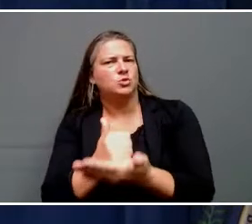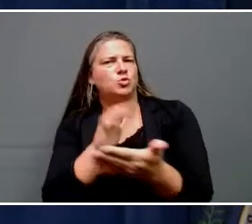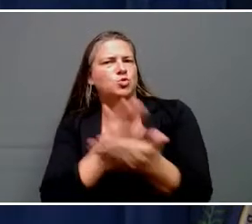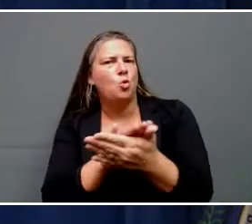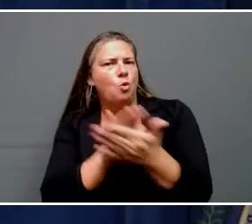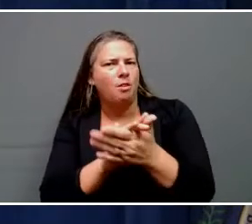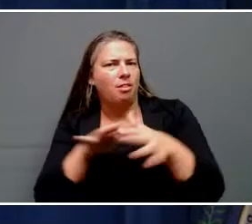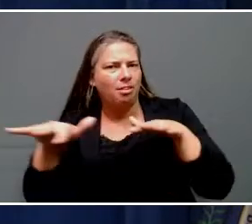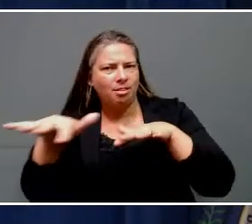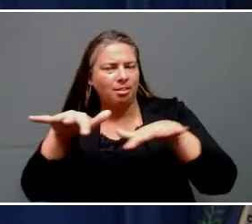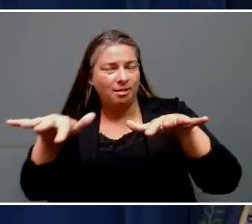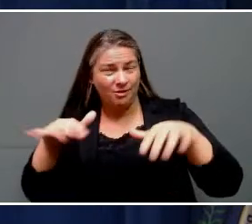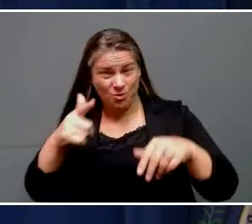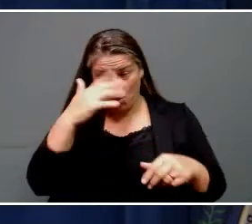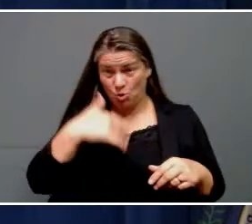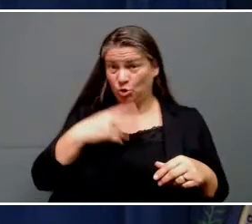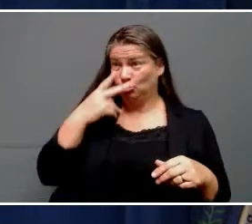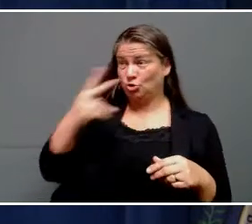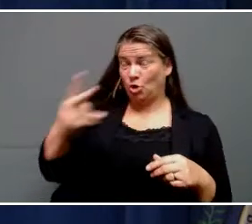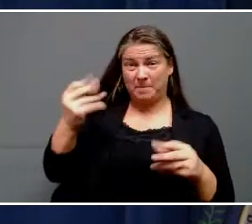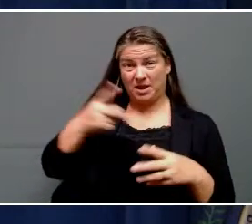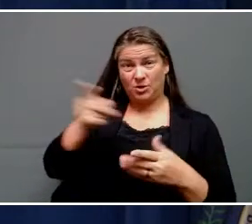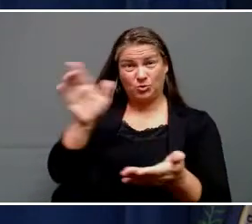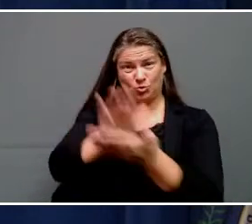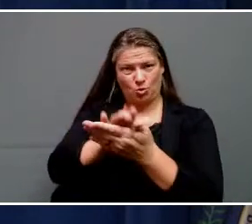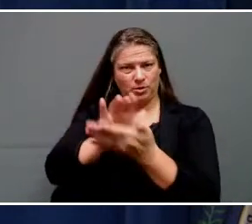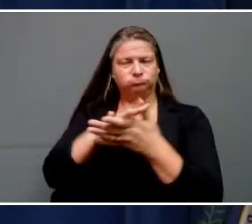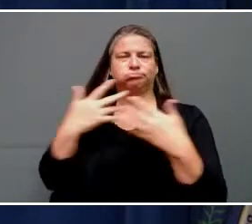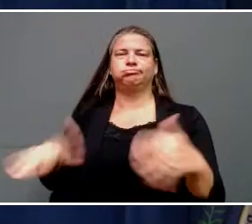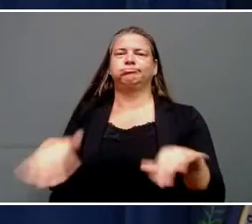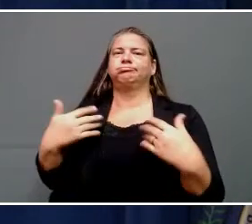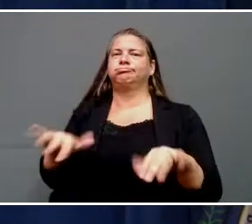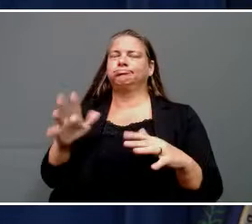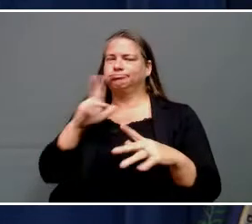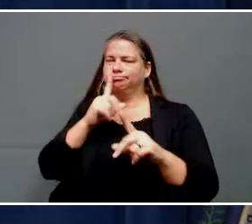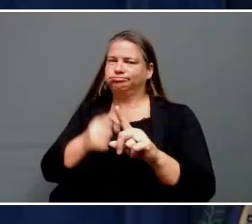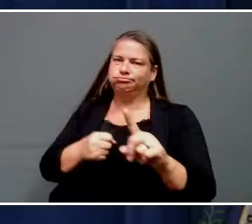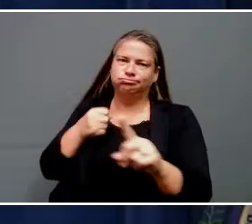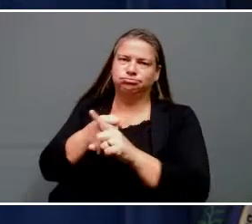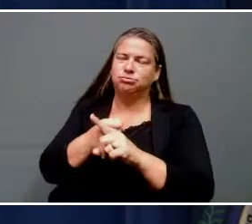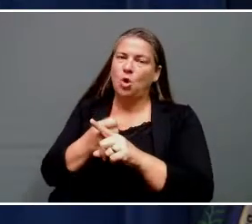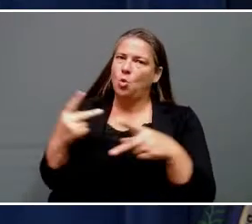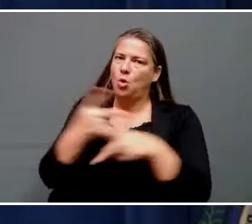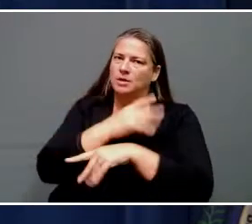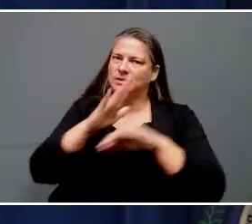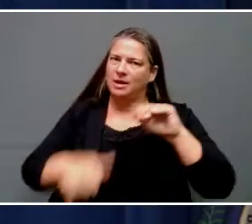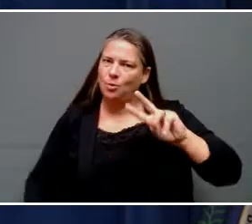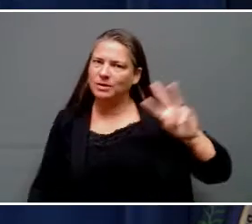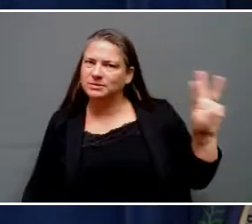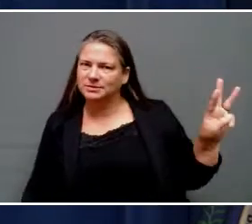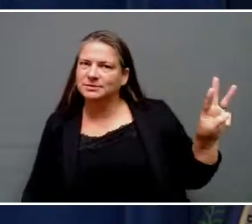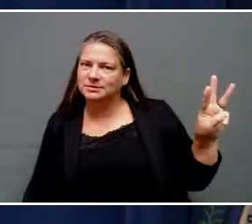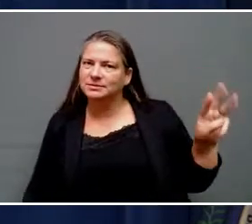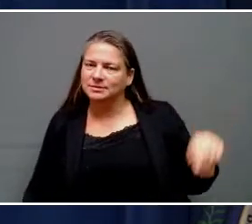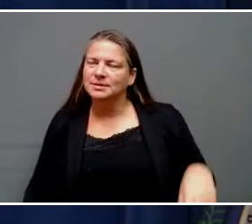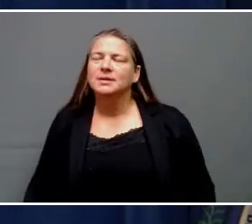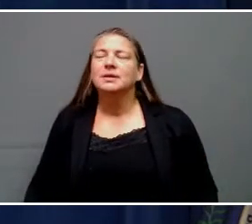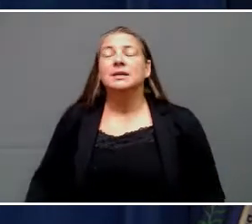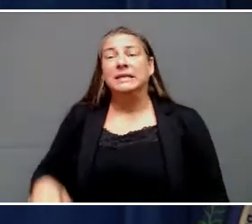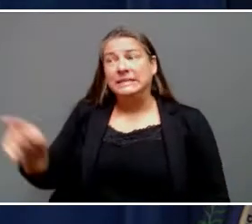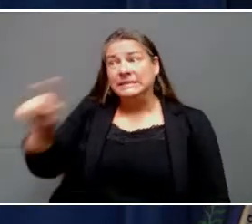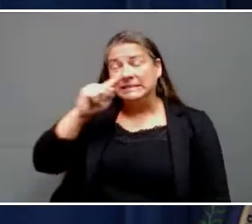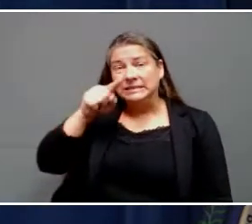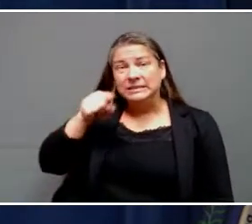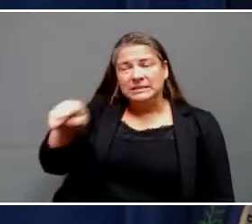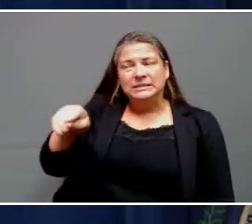Here we saw schools impacted significantly more than in the West. And these kids, when we can get them into school, have been